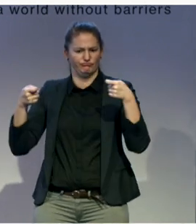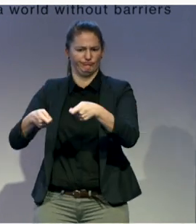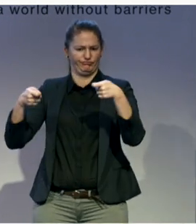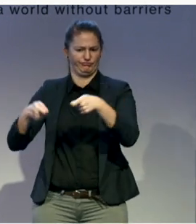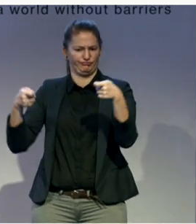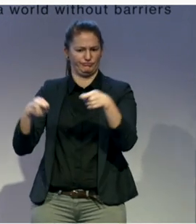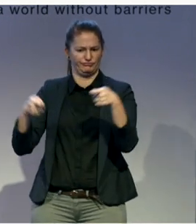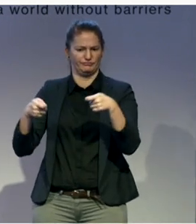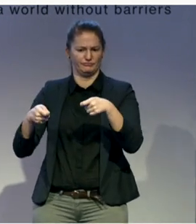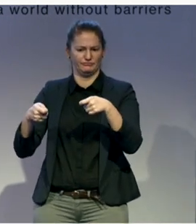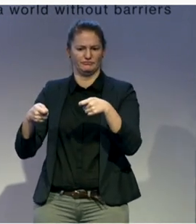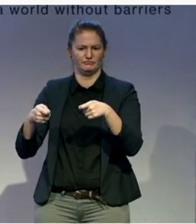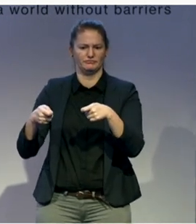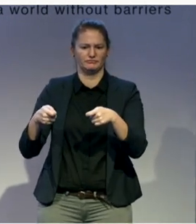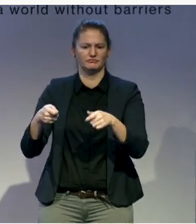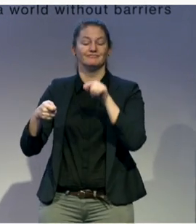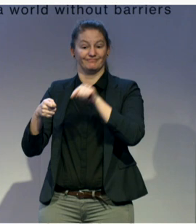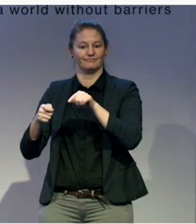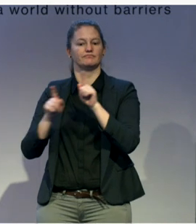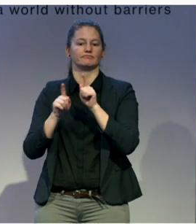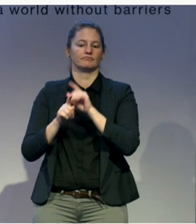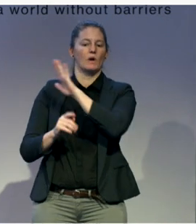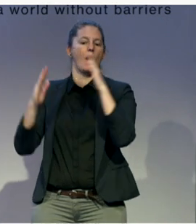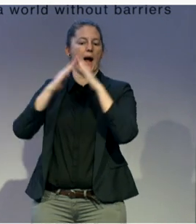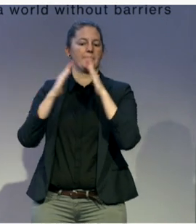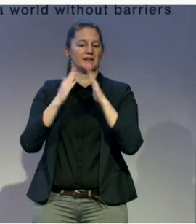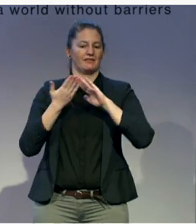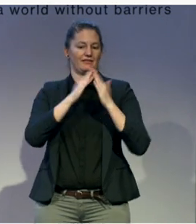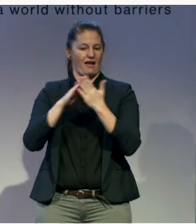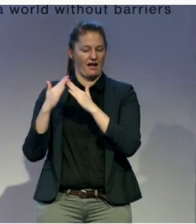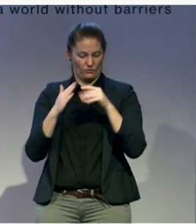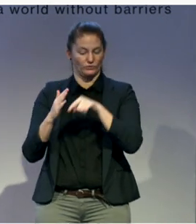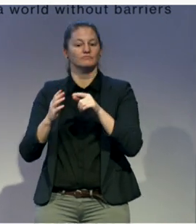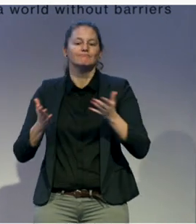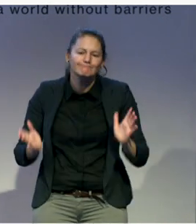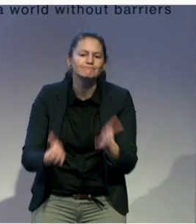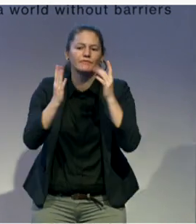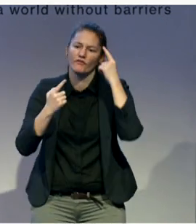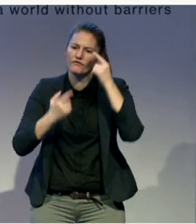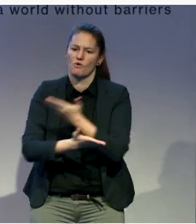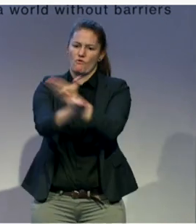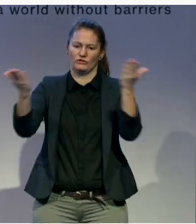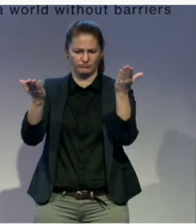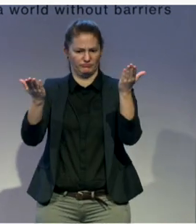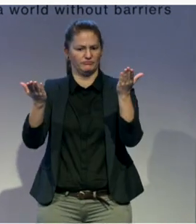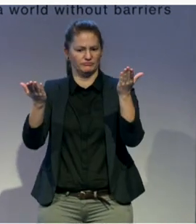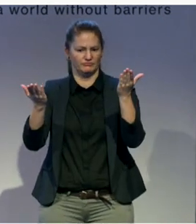I feel a great personal commitment to inclusion for all when it comes to participating in politics and in government.